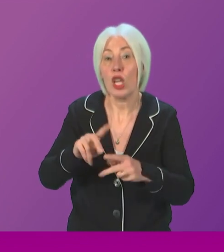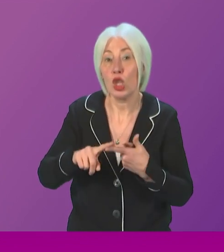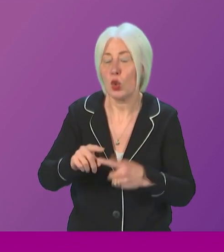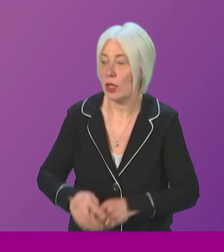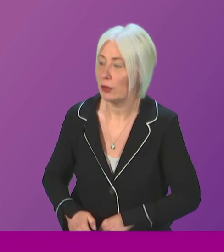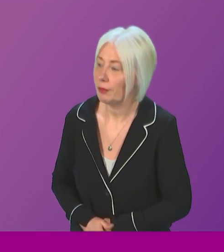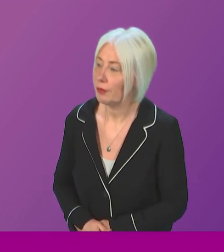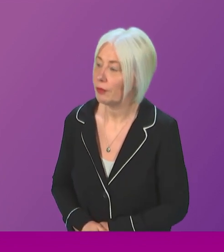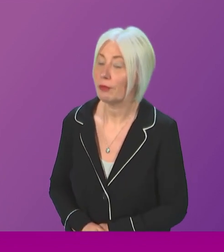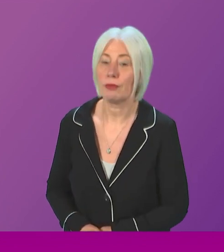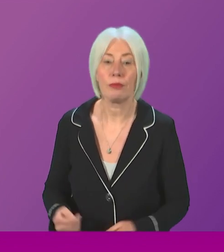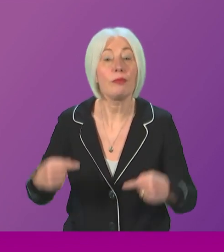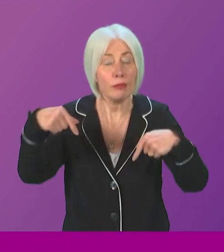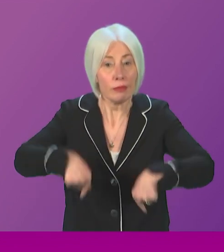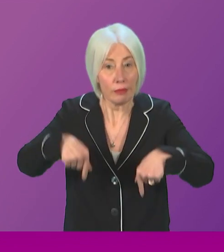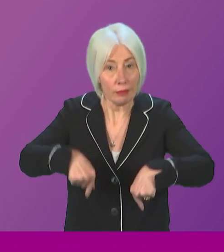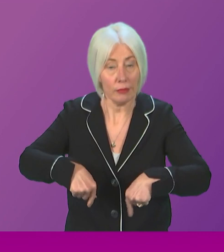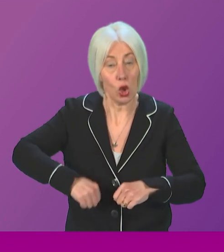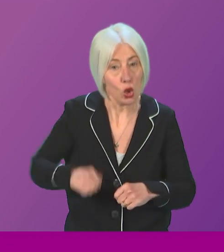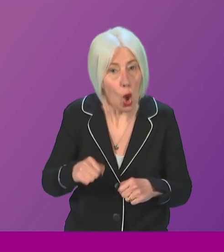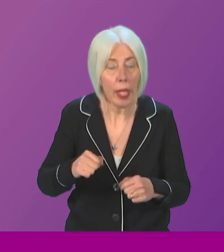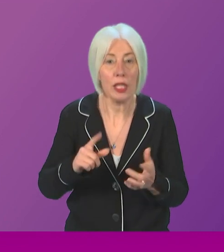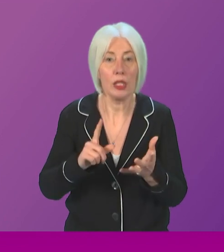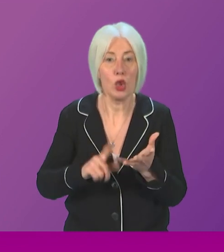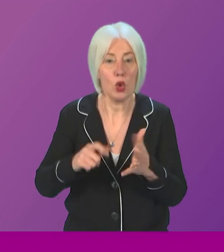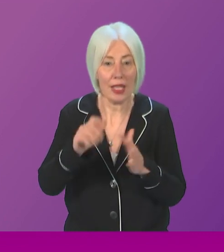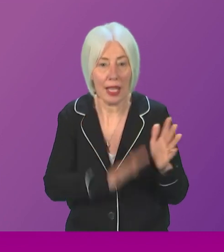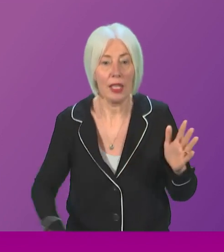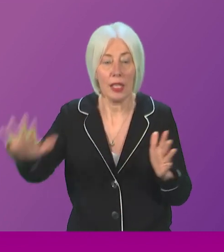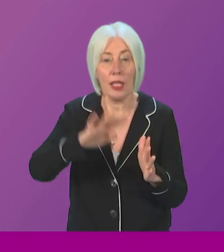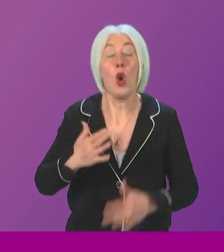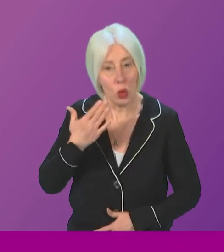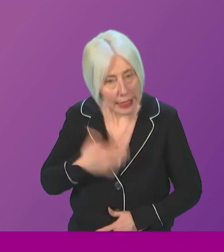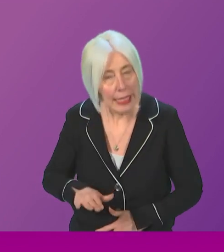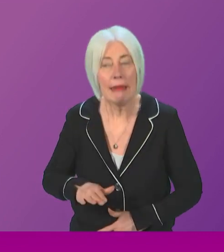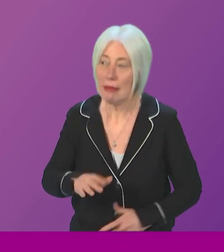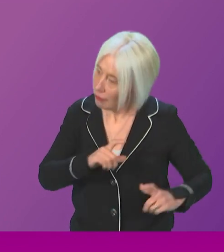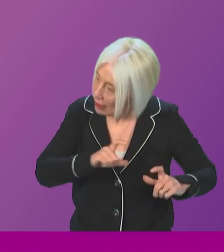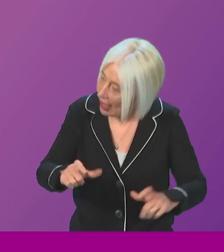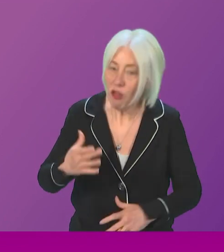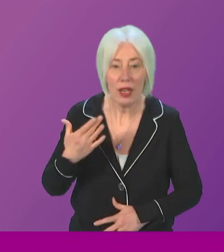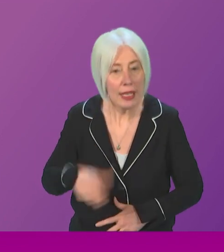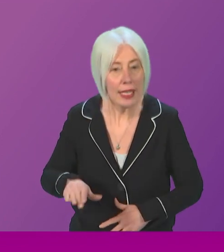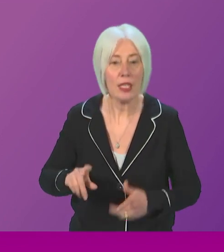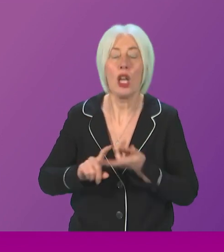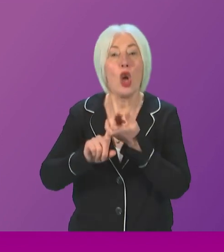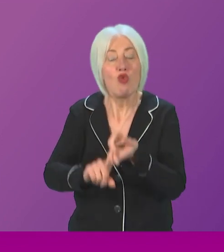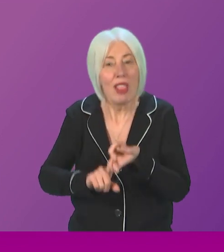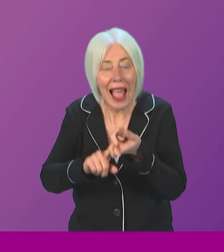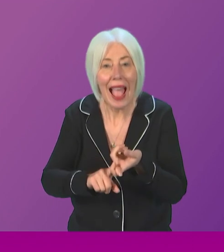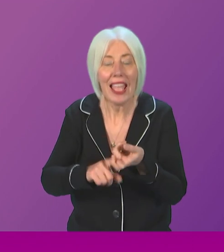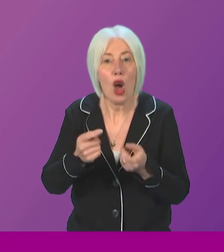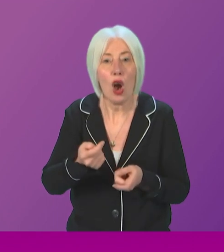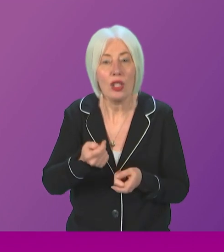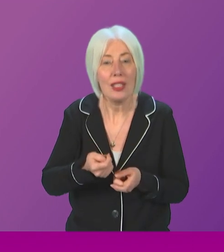Presiding officer, here in Scotland and the UK, we will need and continue to need and rely on gas